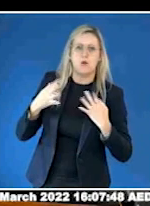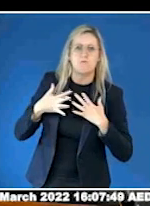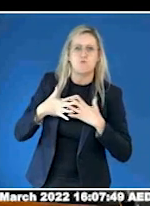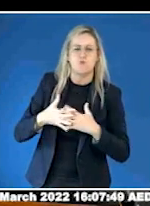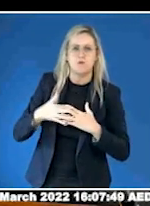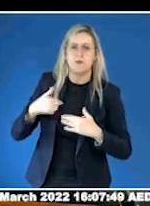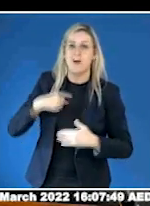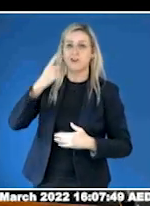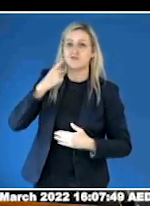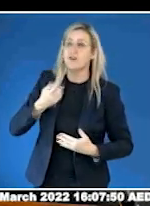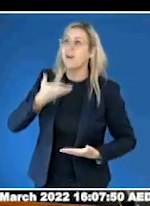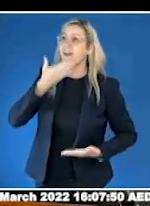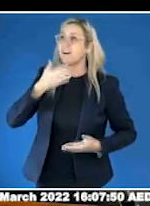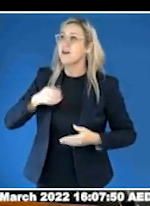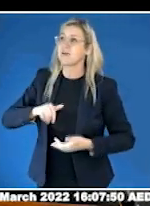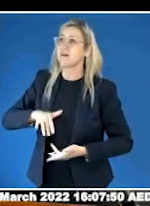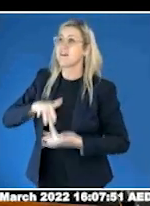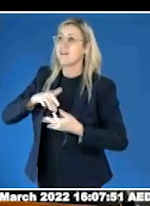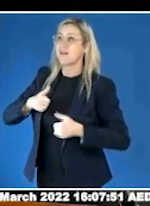to make them happy.